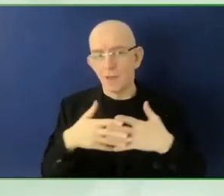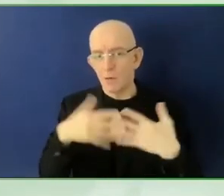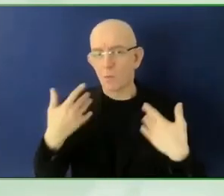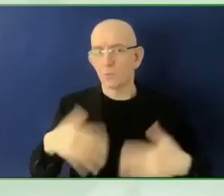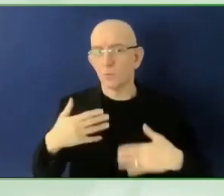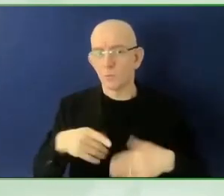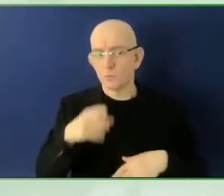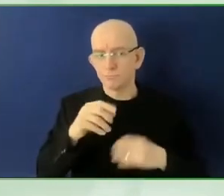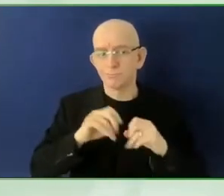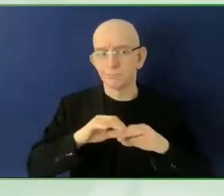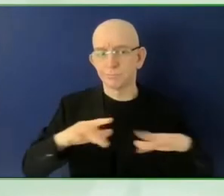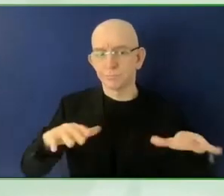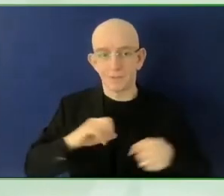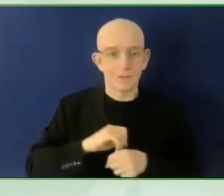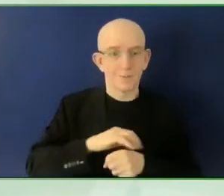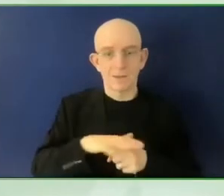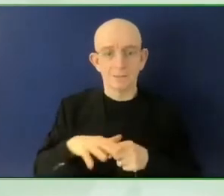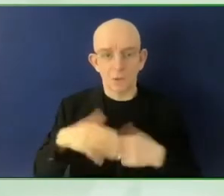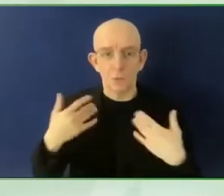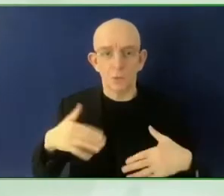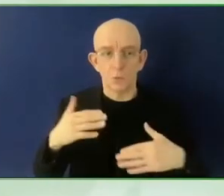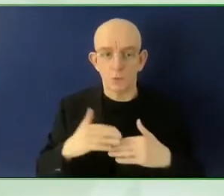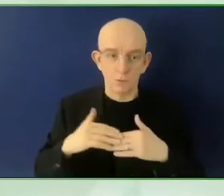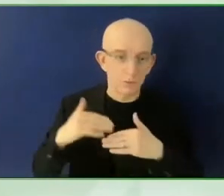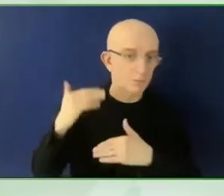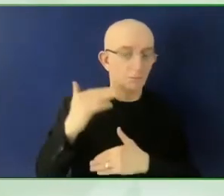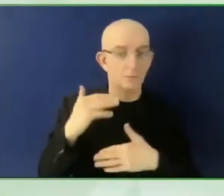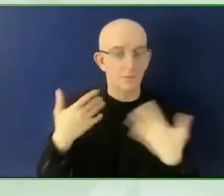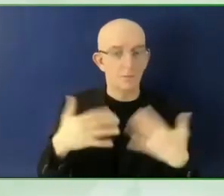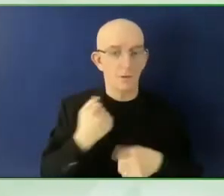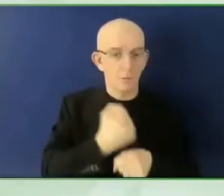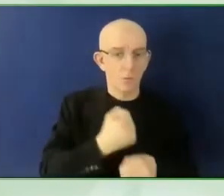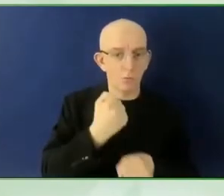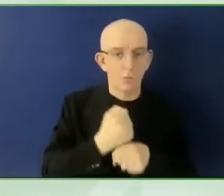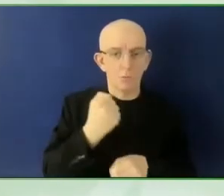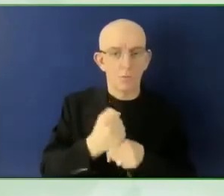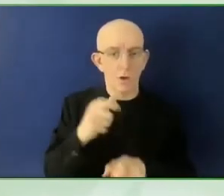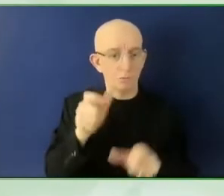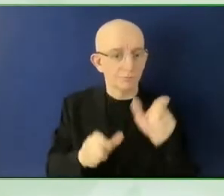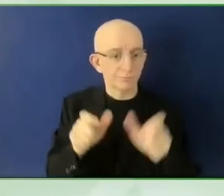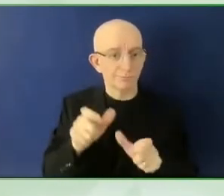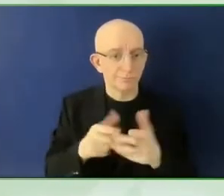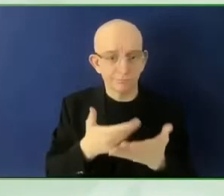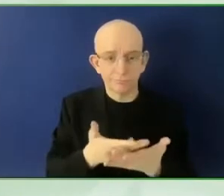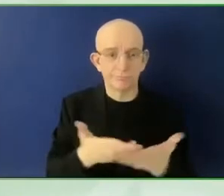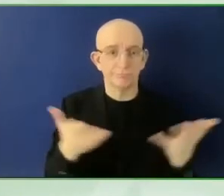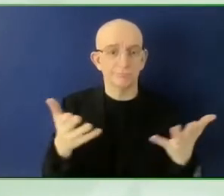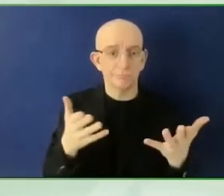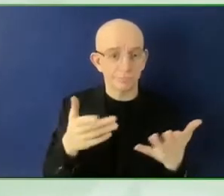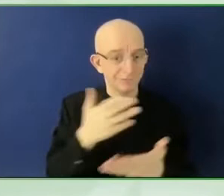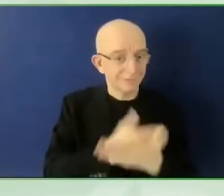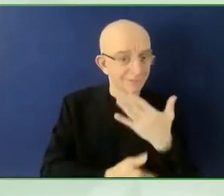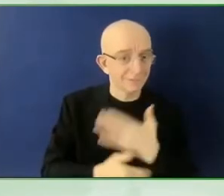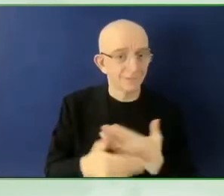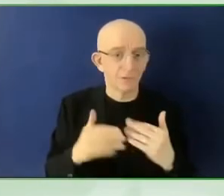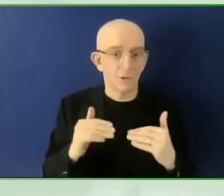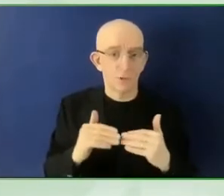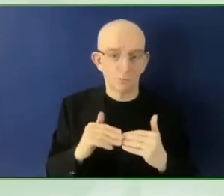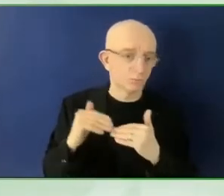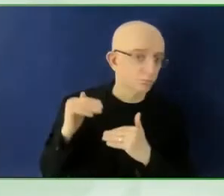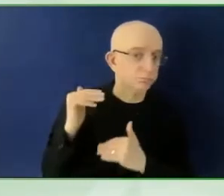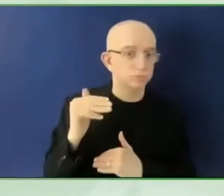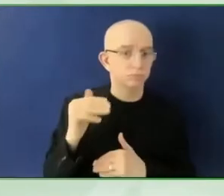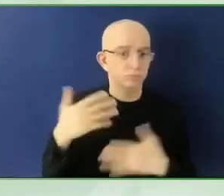is because of remote work and because of accessibility technologies like yours. Do you, Kearns, have a favorite